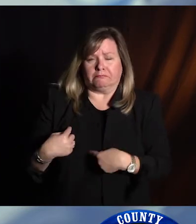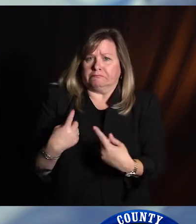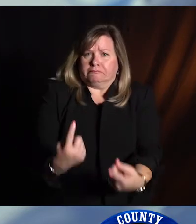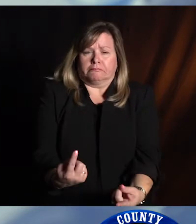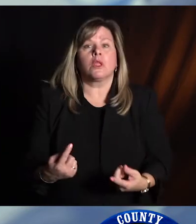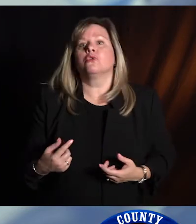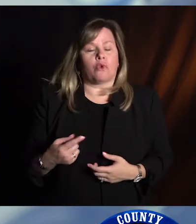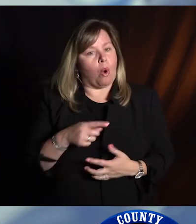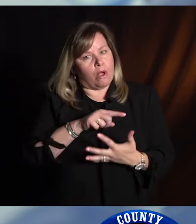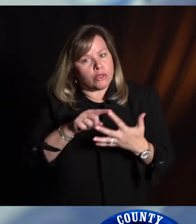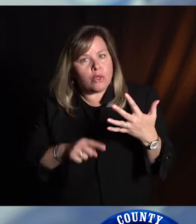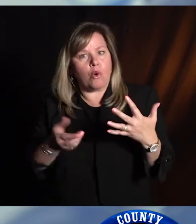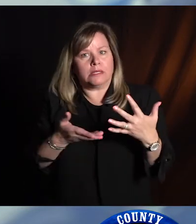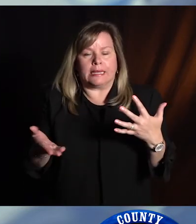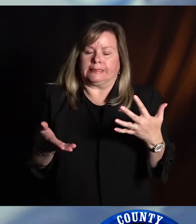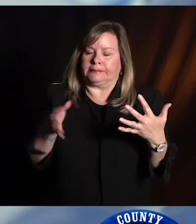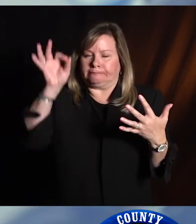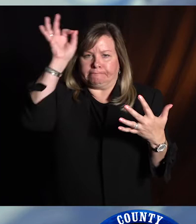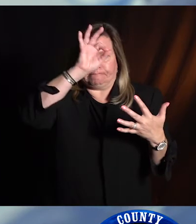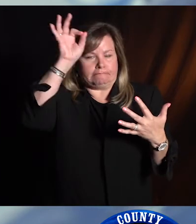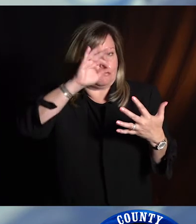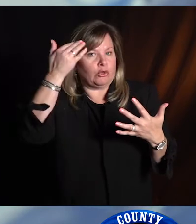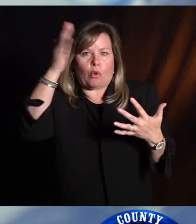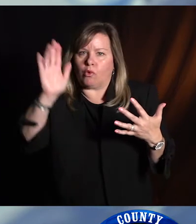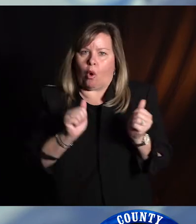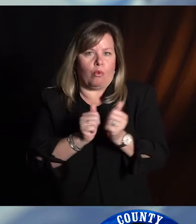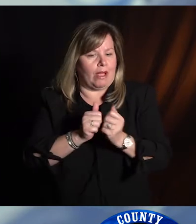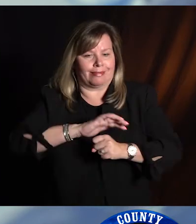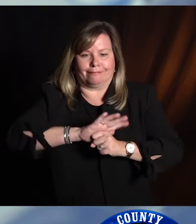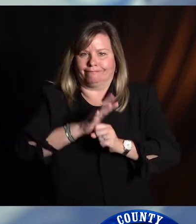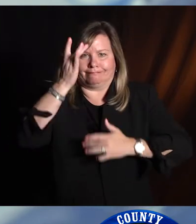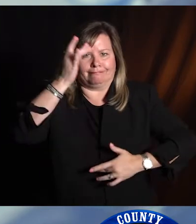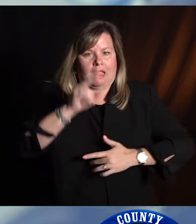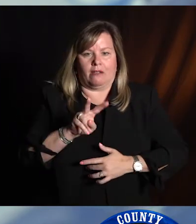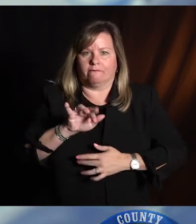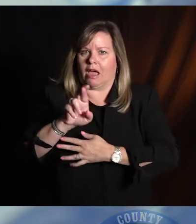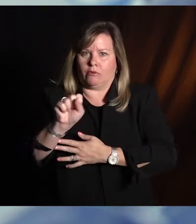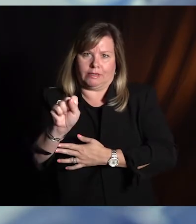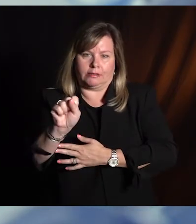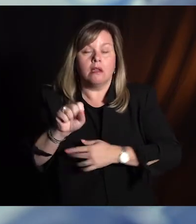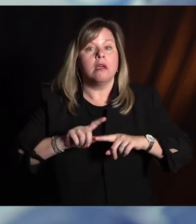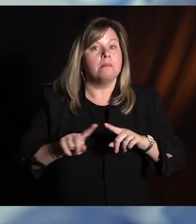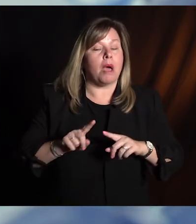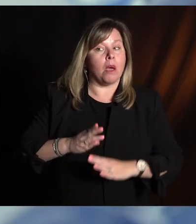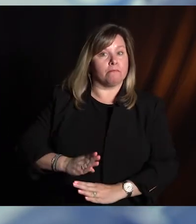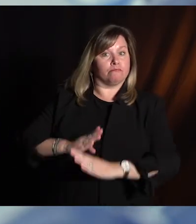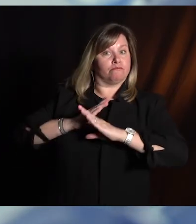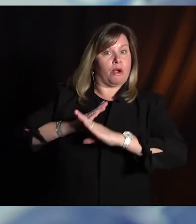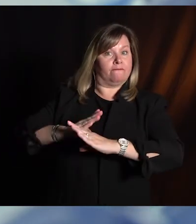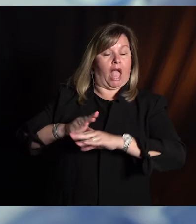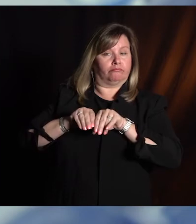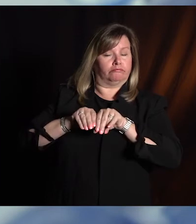These are things that are unknowns with the virus and that infection. So preventing infection through vaccine